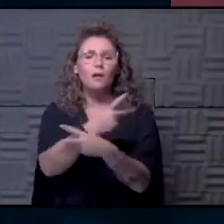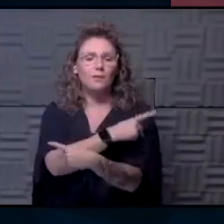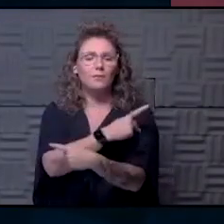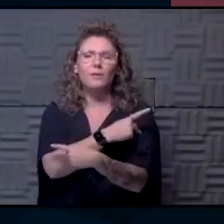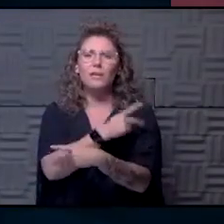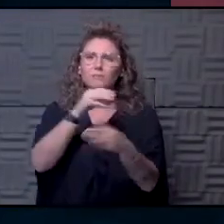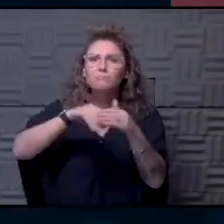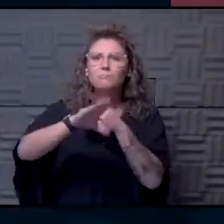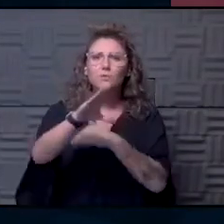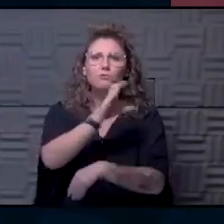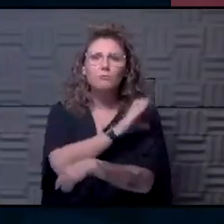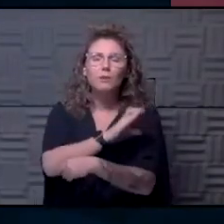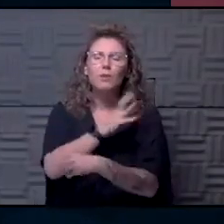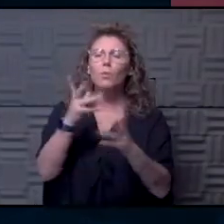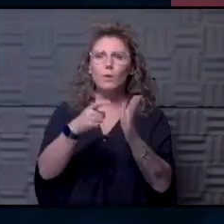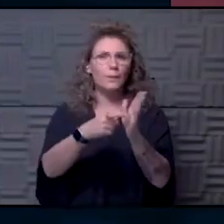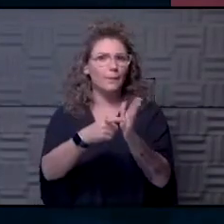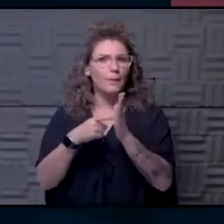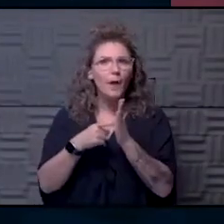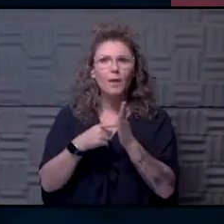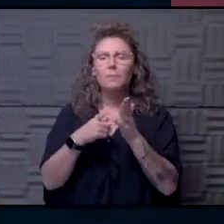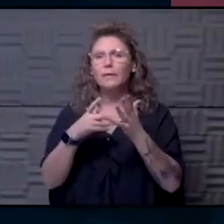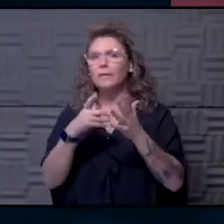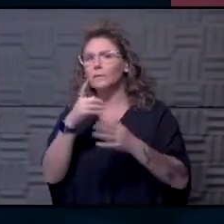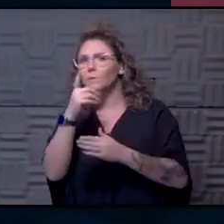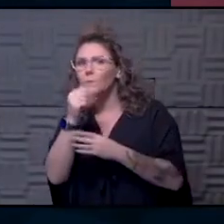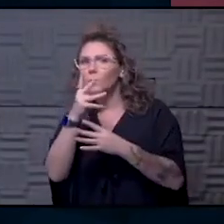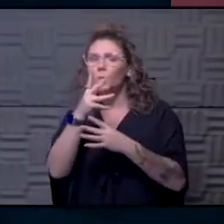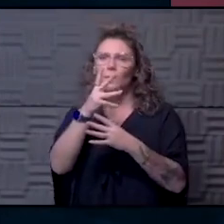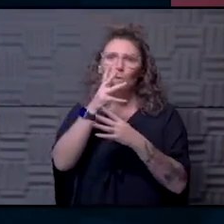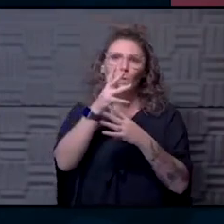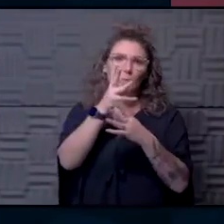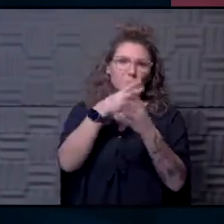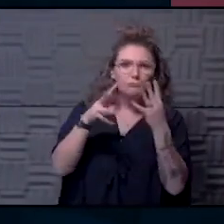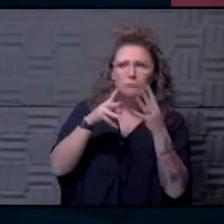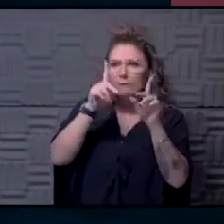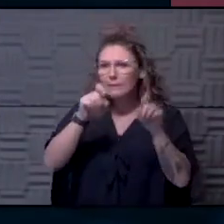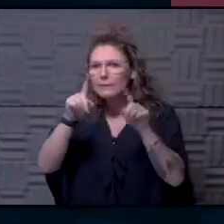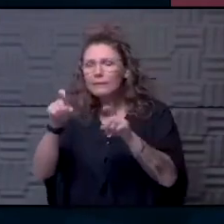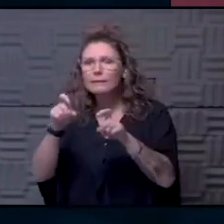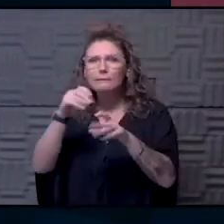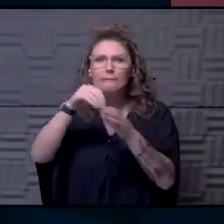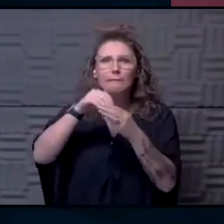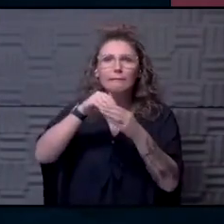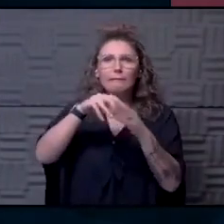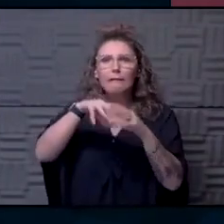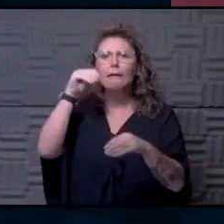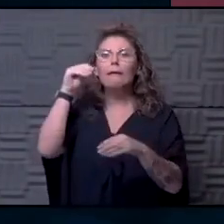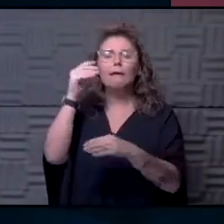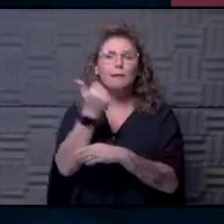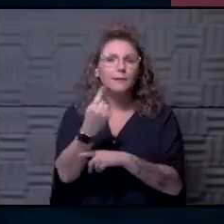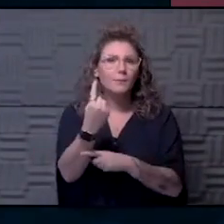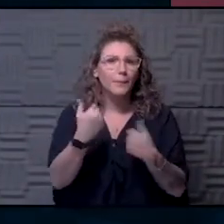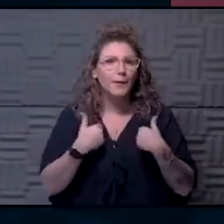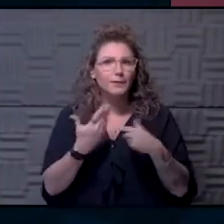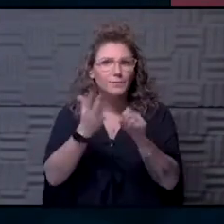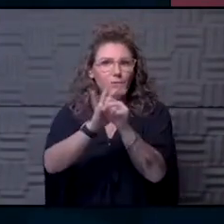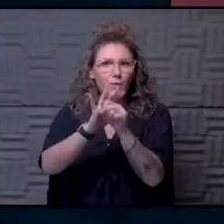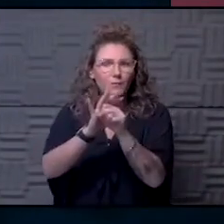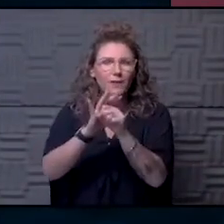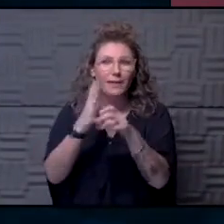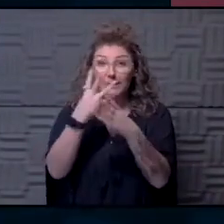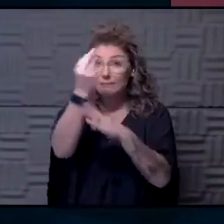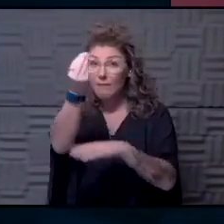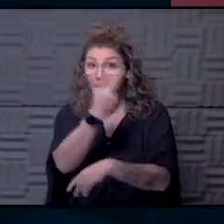clinic, Leslie, and what, what are the requirements to get in, who gets screened in or screened out? And can anybody who has COVID come see you even as an